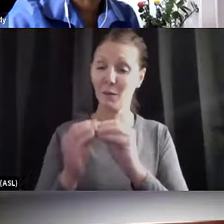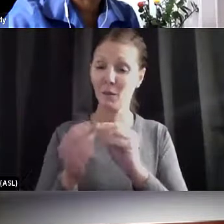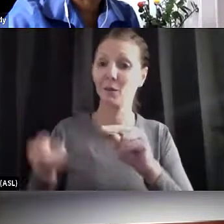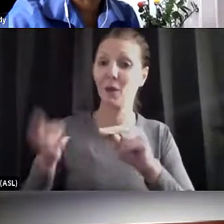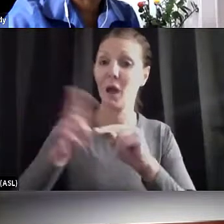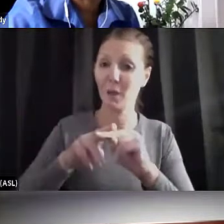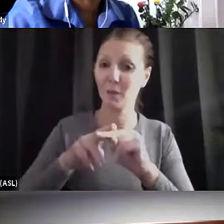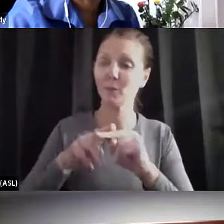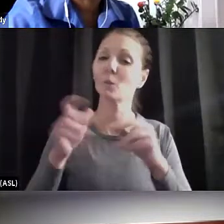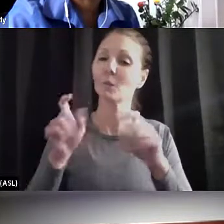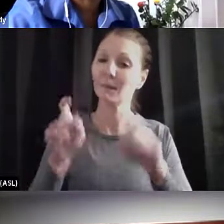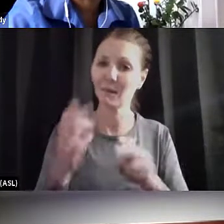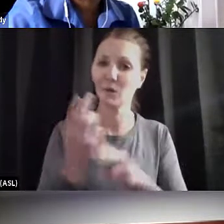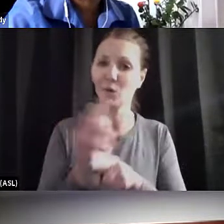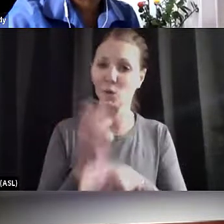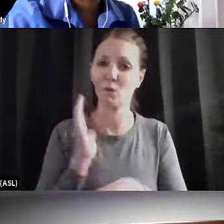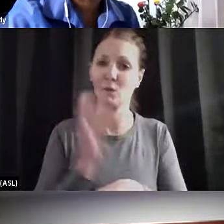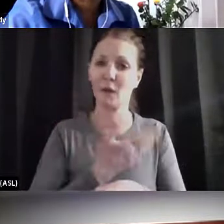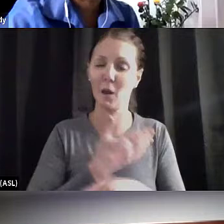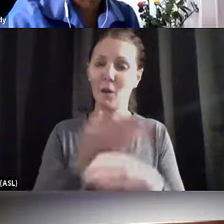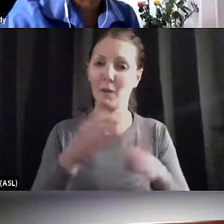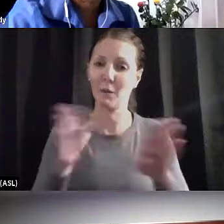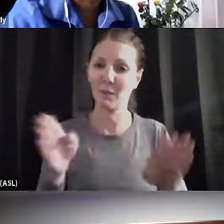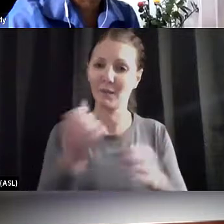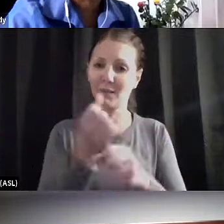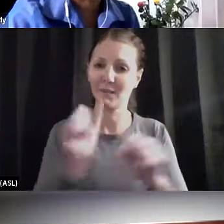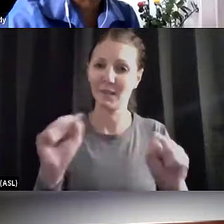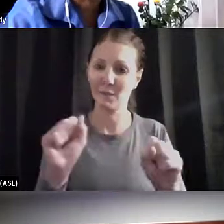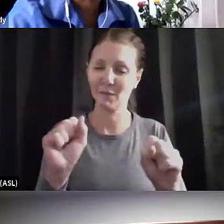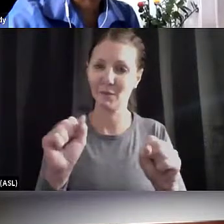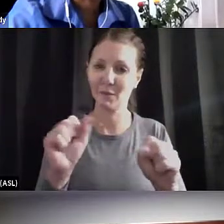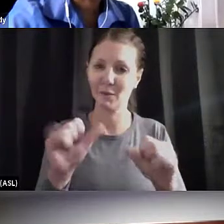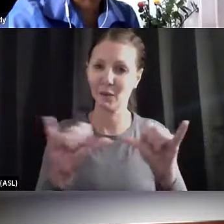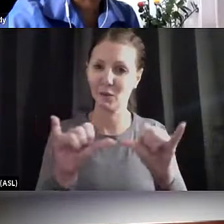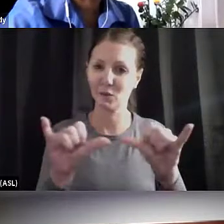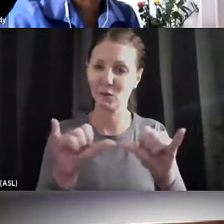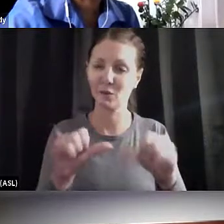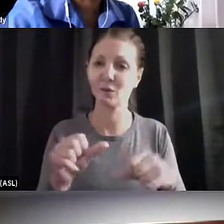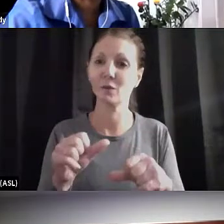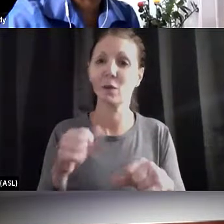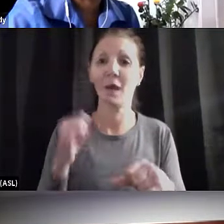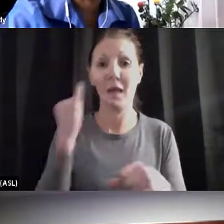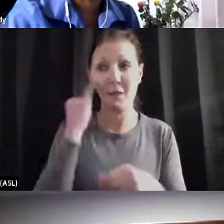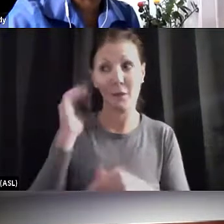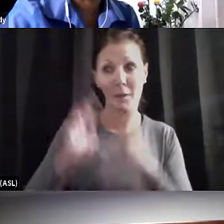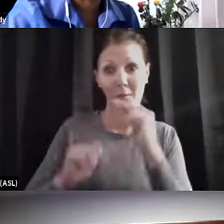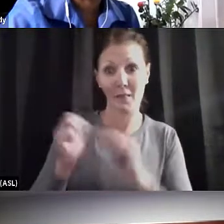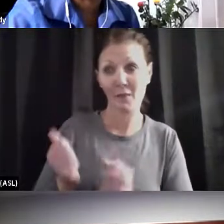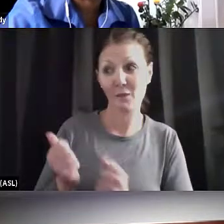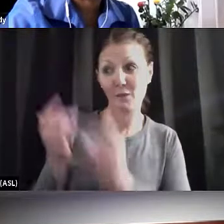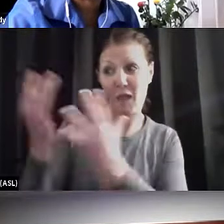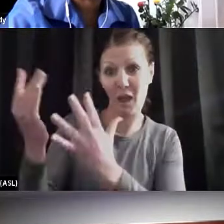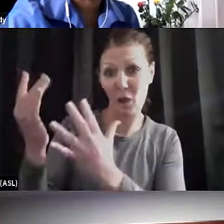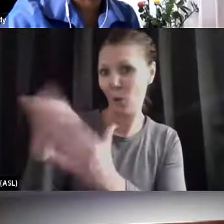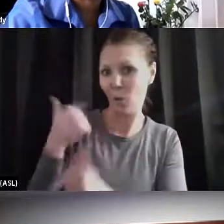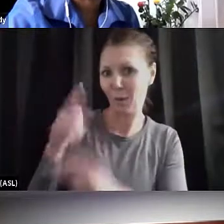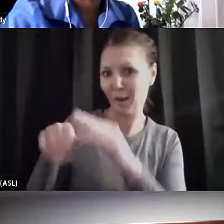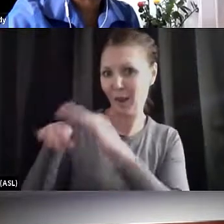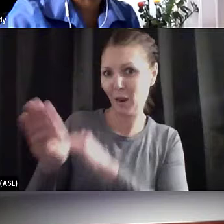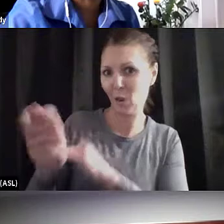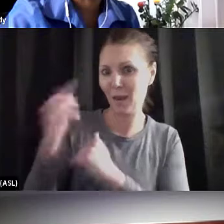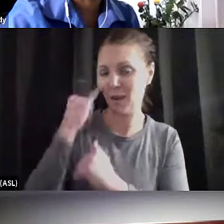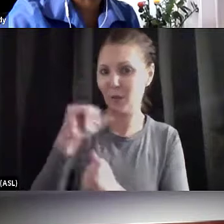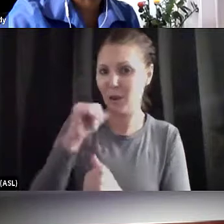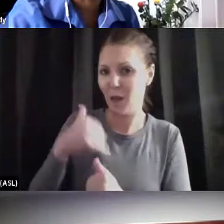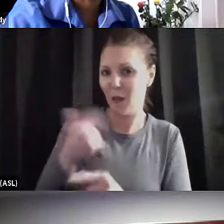and safety measures. If a building's on fire, we can't go in, unless we have the appropriate equipment. And in this case, we're still in a